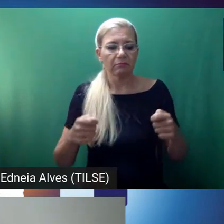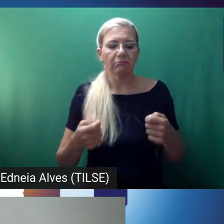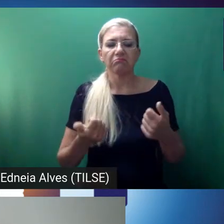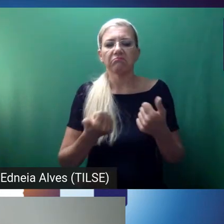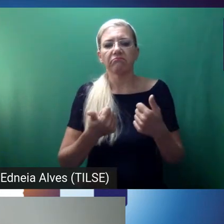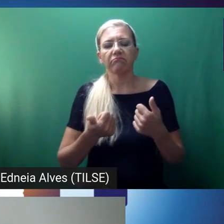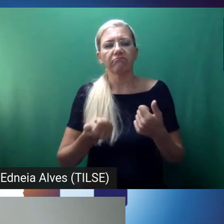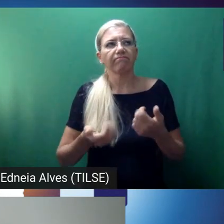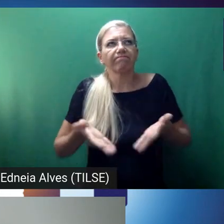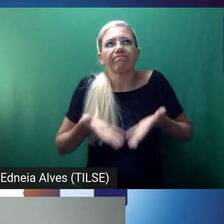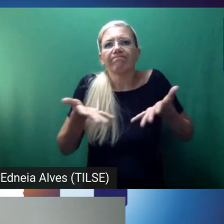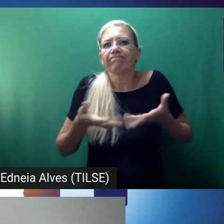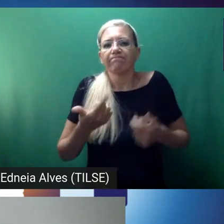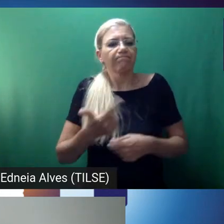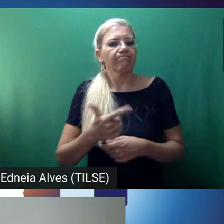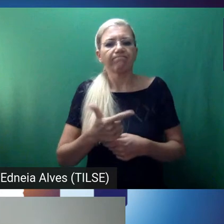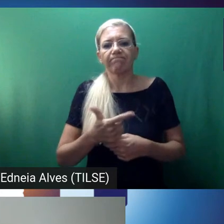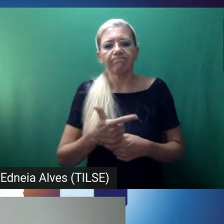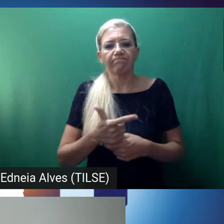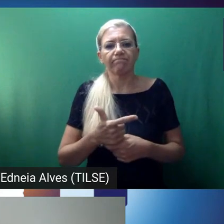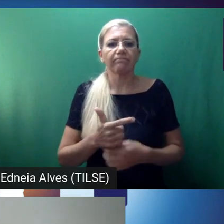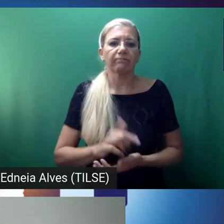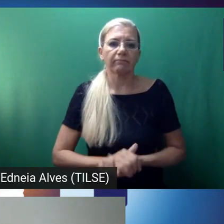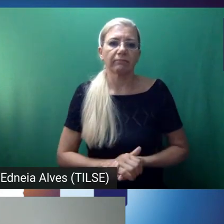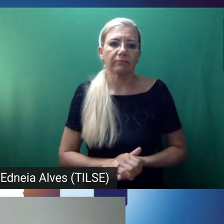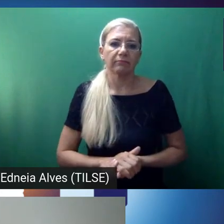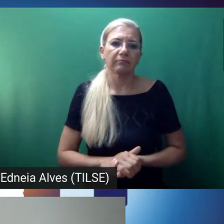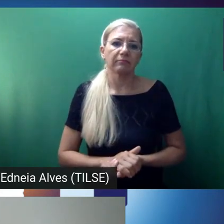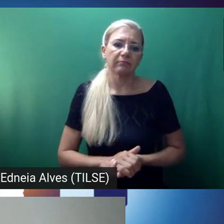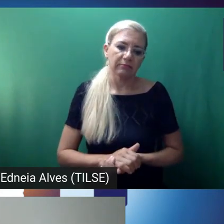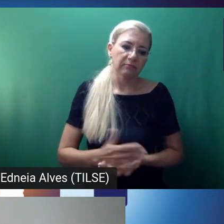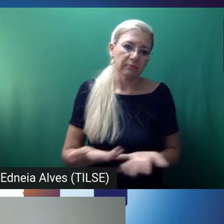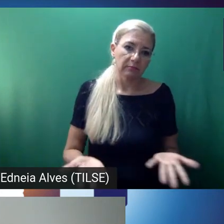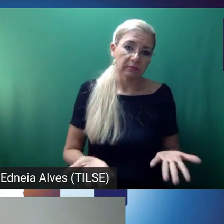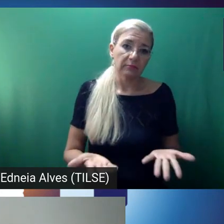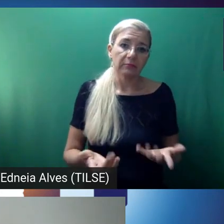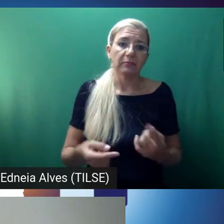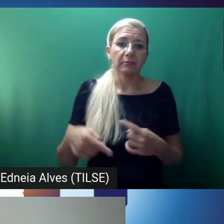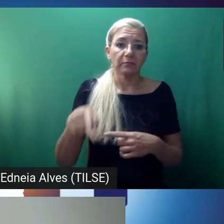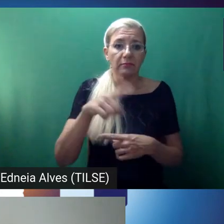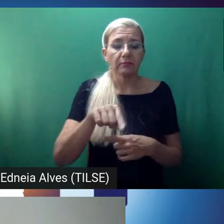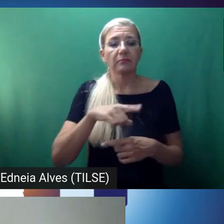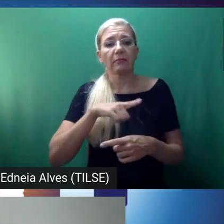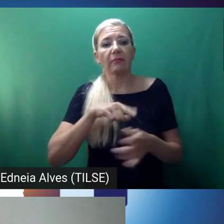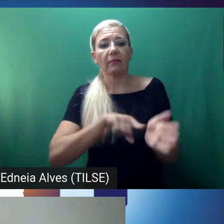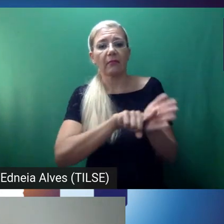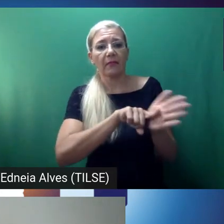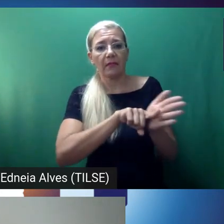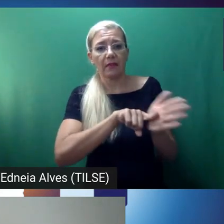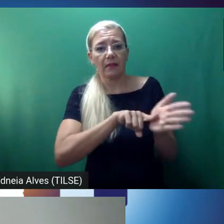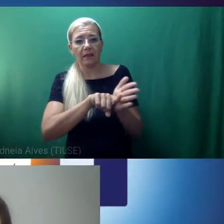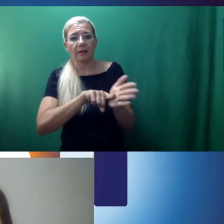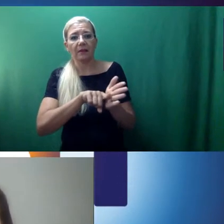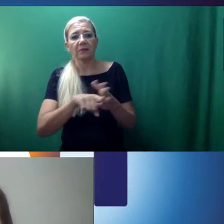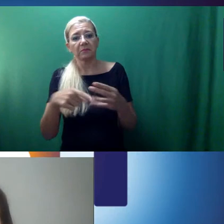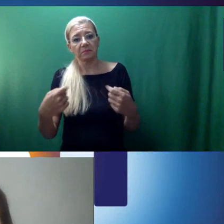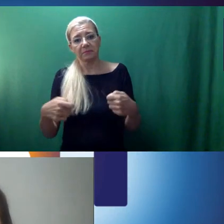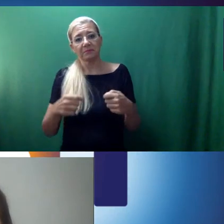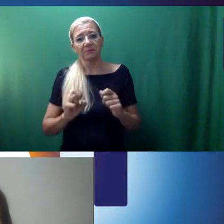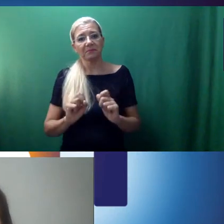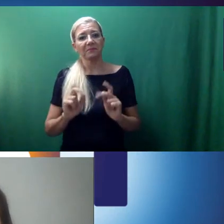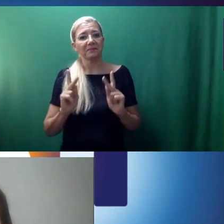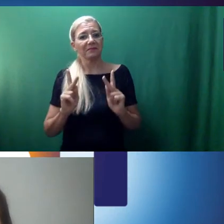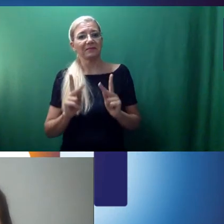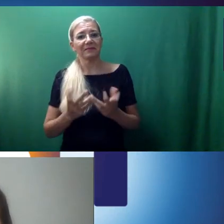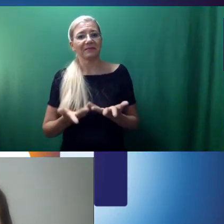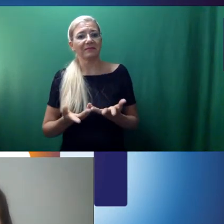Yeah, I could understand why that would be. So if you've got the resources, draw upon those resources, right? So if you